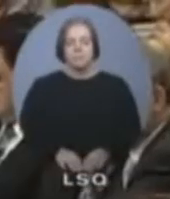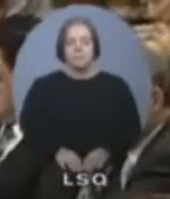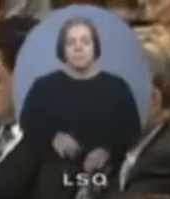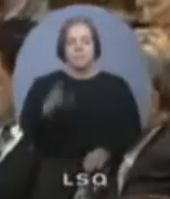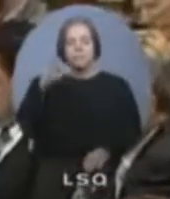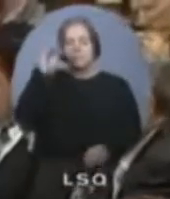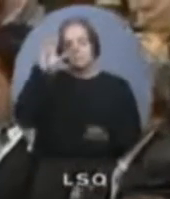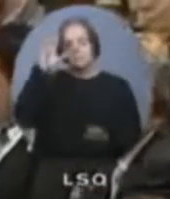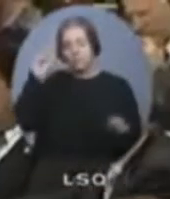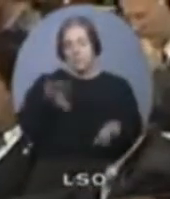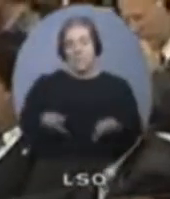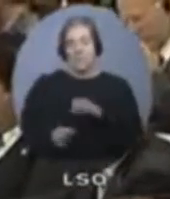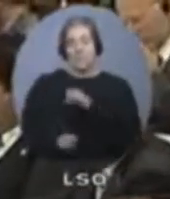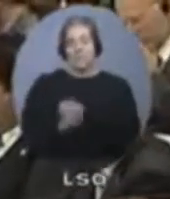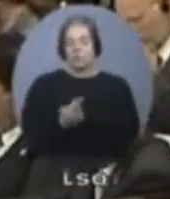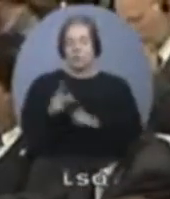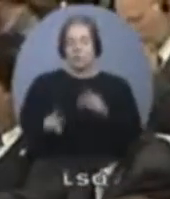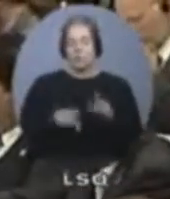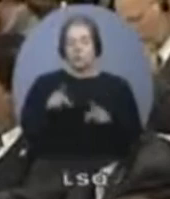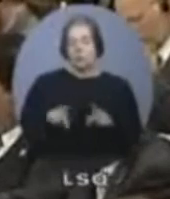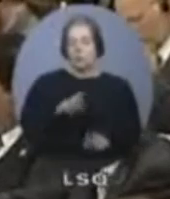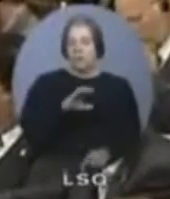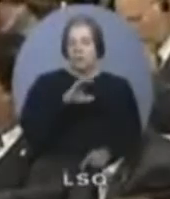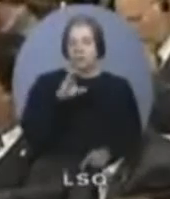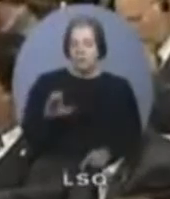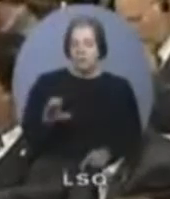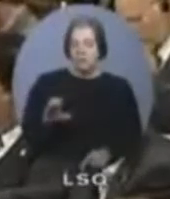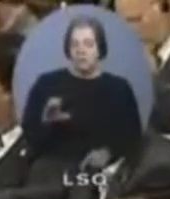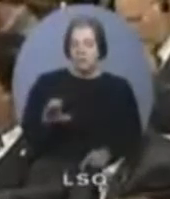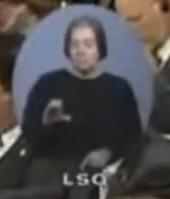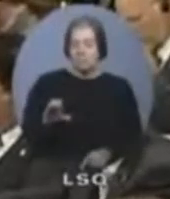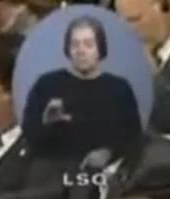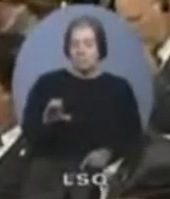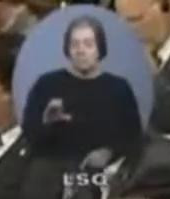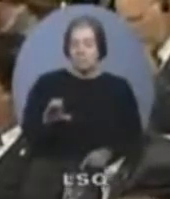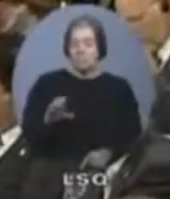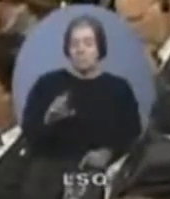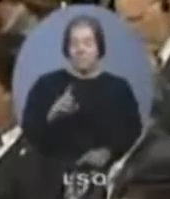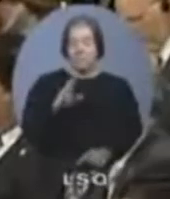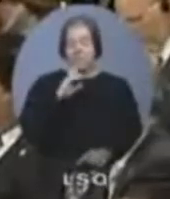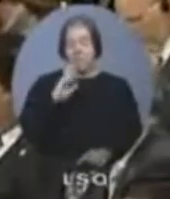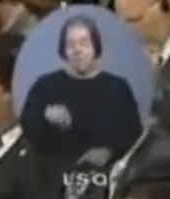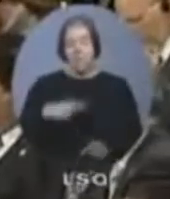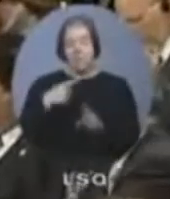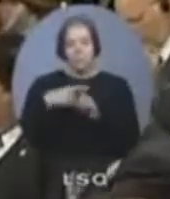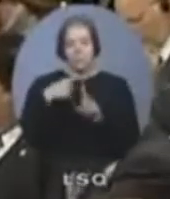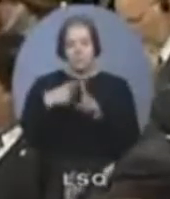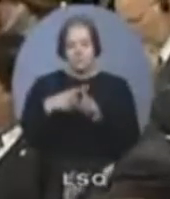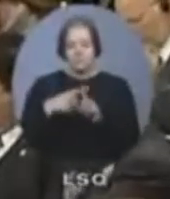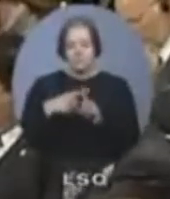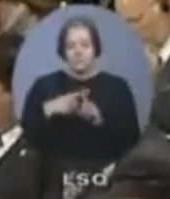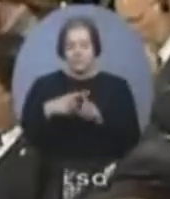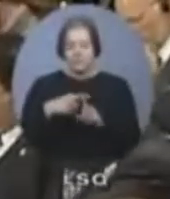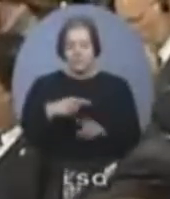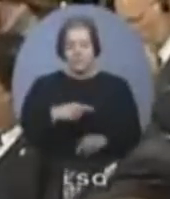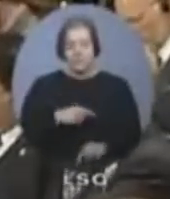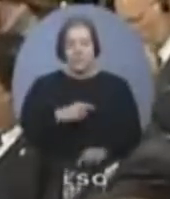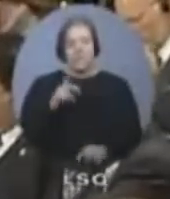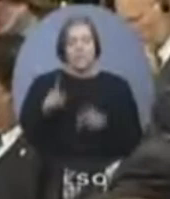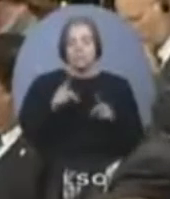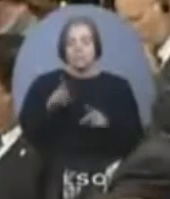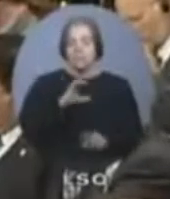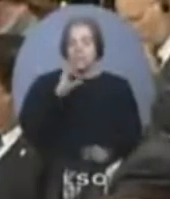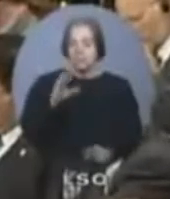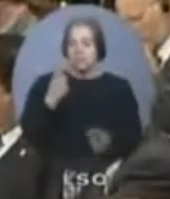in support of our Bill C-31 has been overwhelmingly positive. Canadians agree with our government. They really